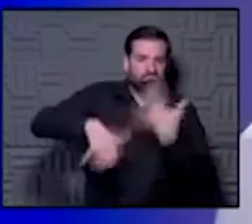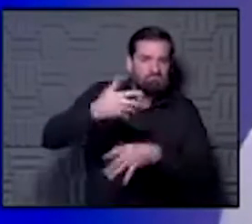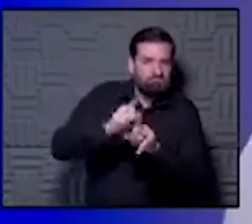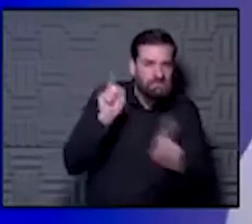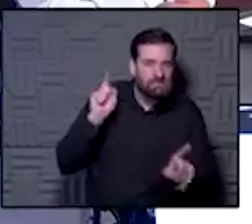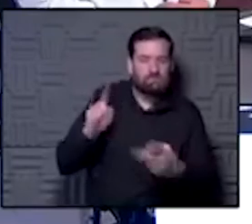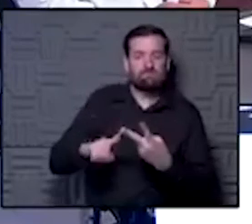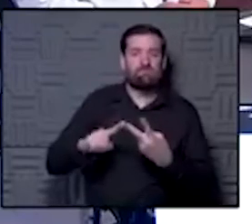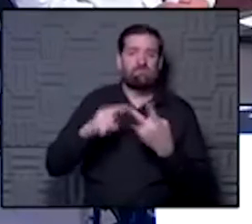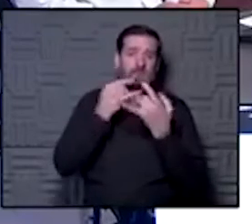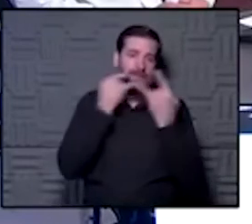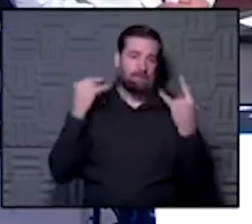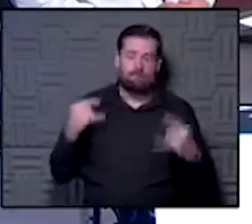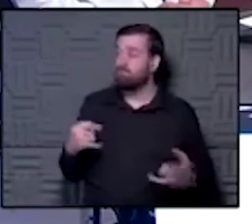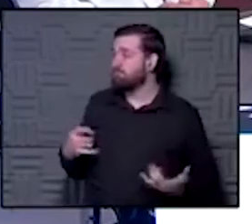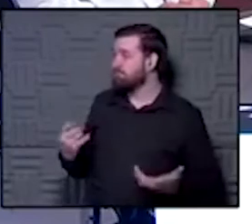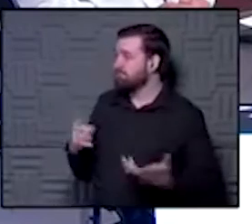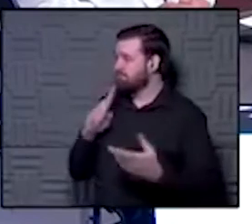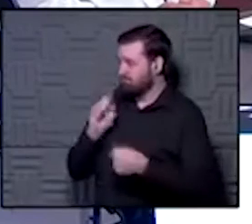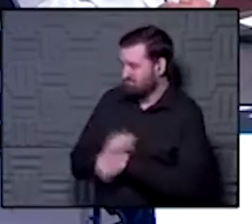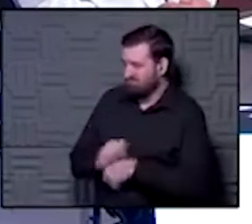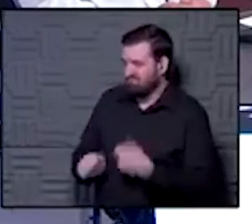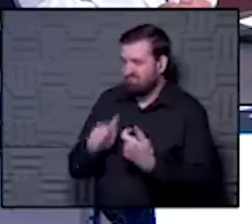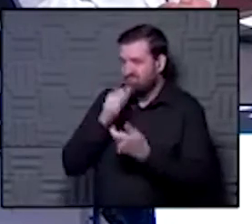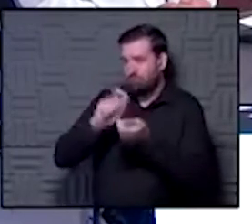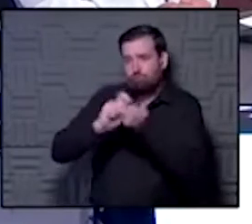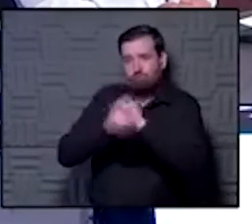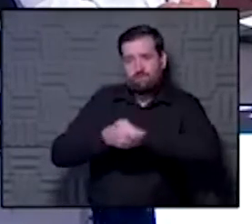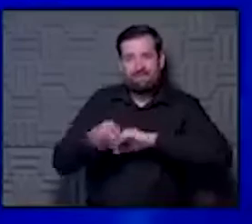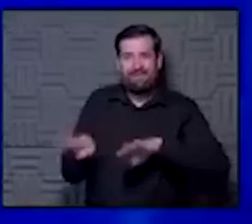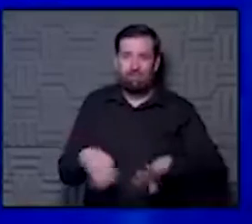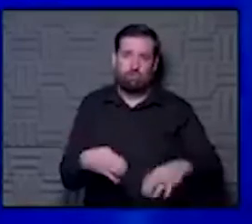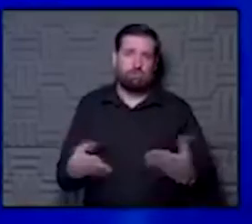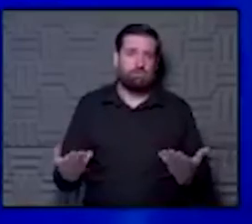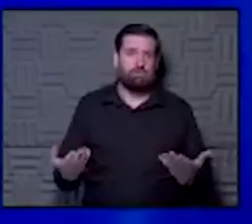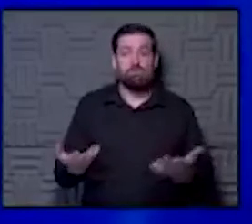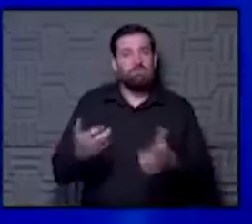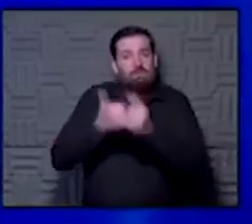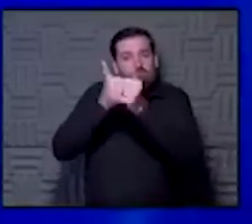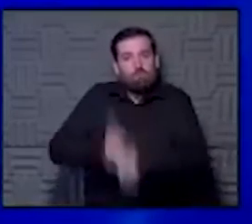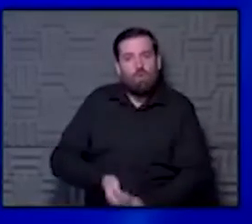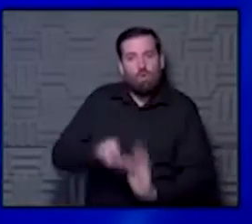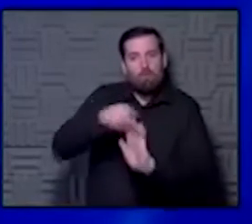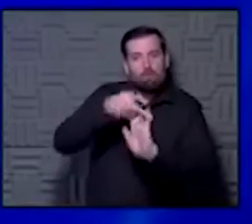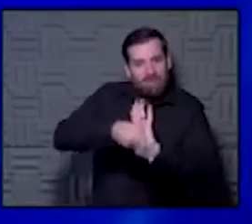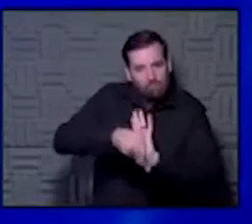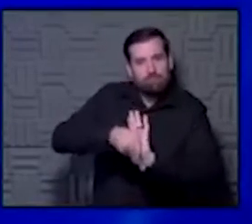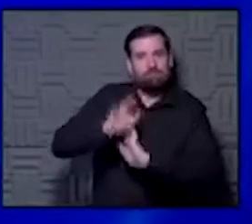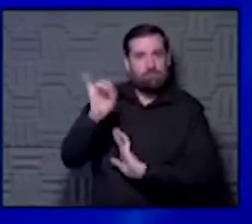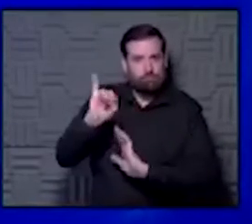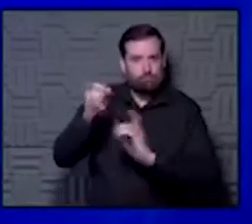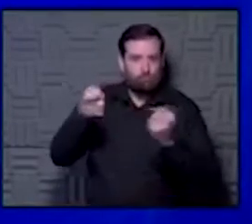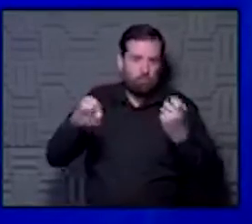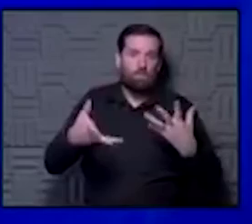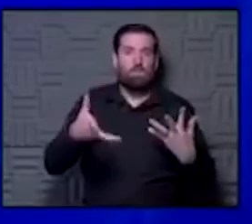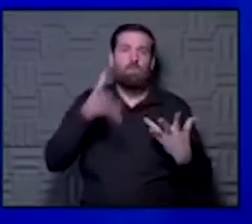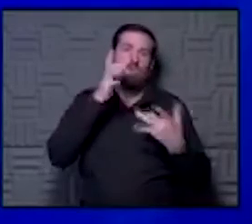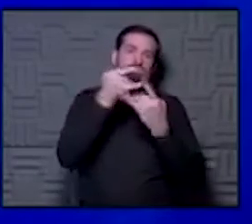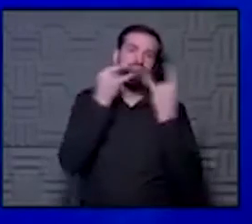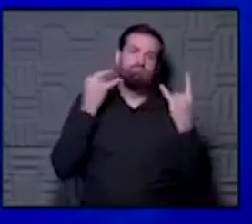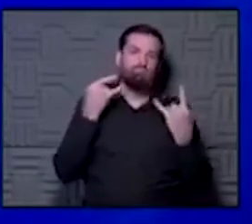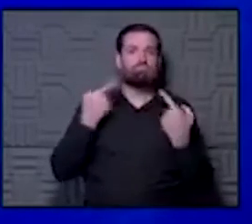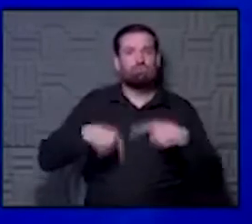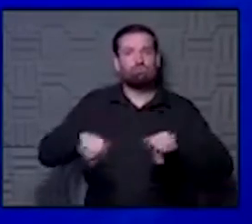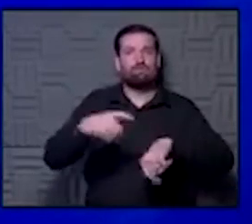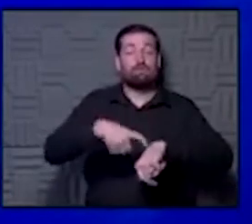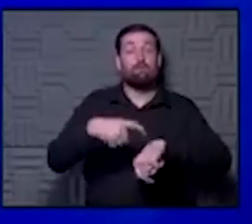masking. And the reality is that it doesn't really change our behaviors, because if you follow the pillars, you're going to follow those pillars, and if you're going to wear a mask, that time frame